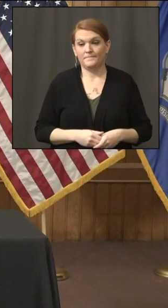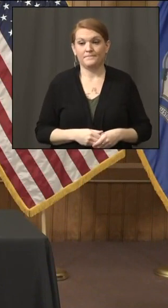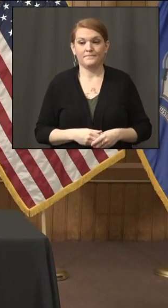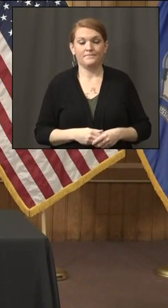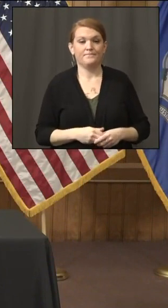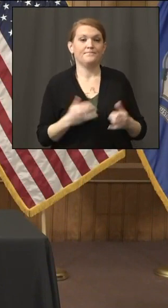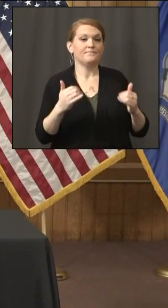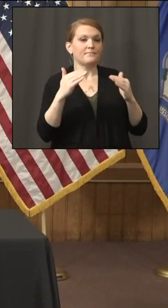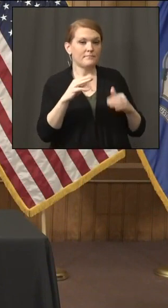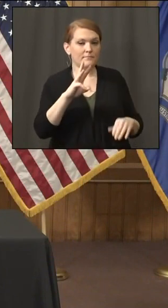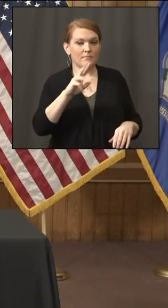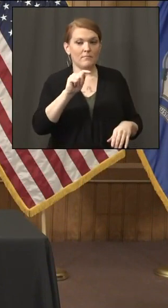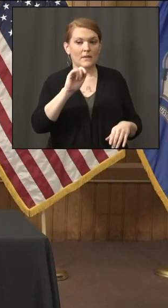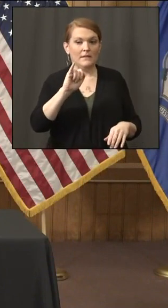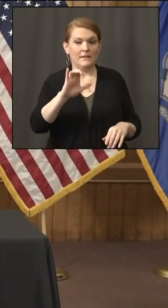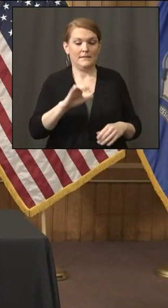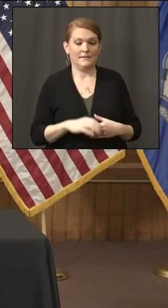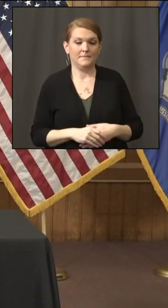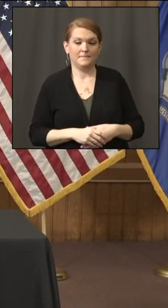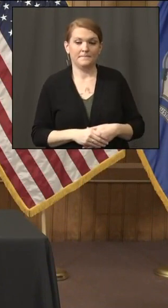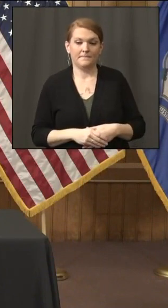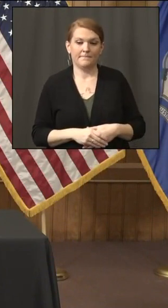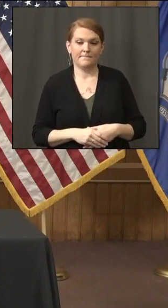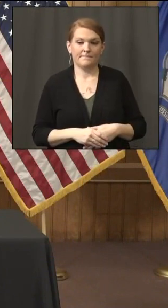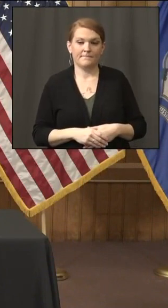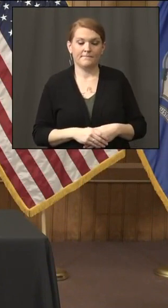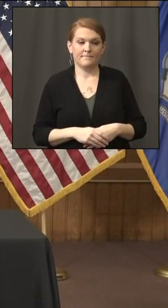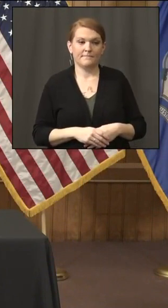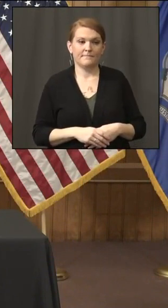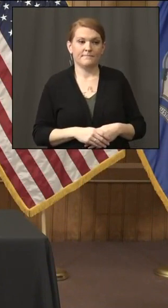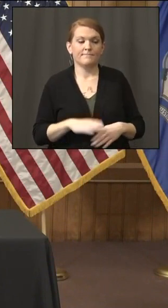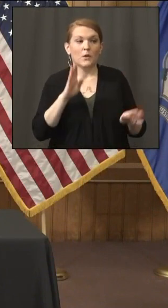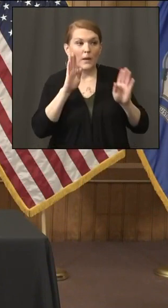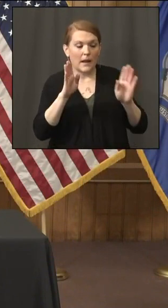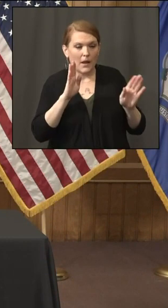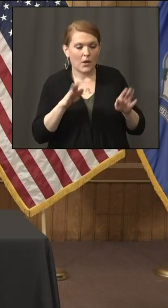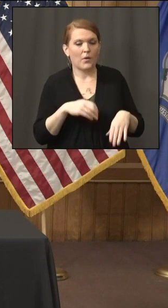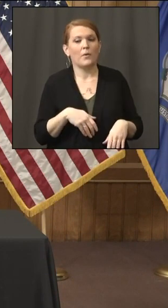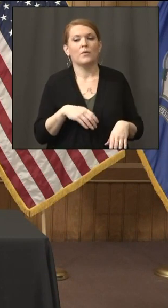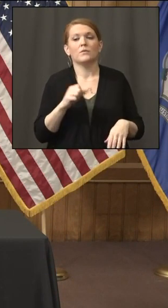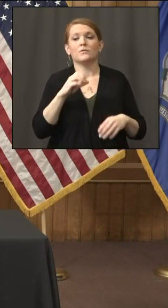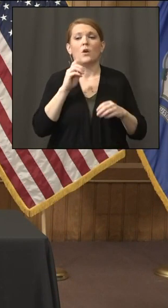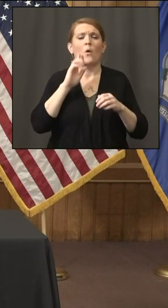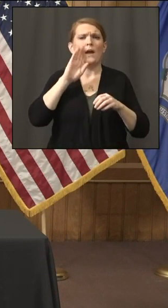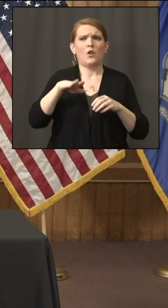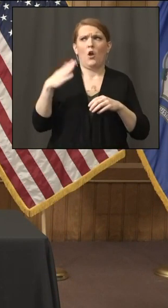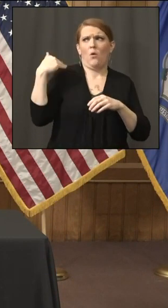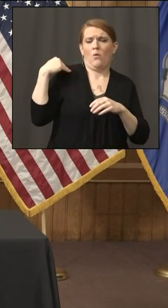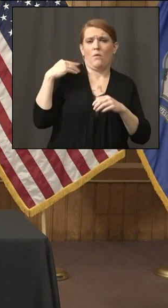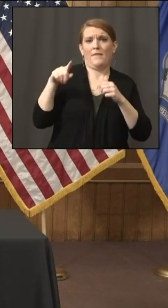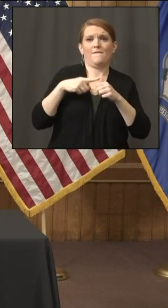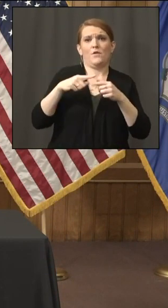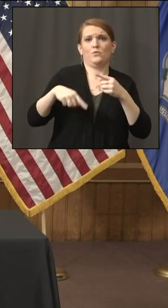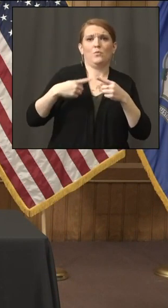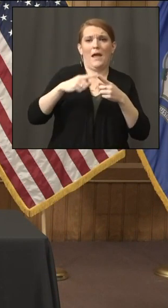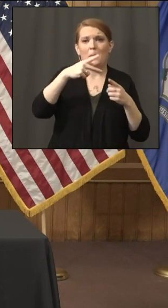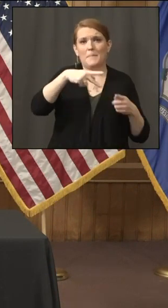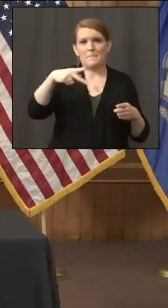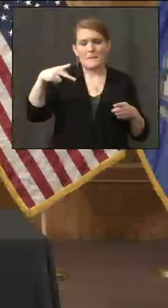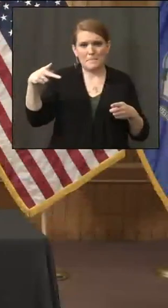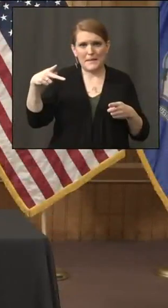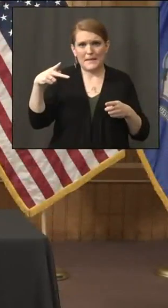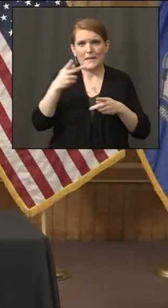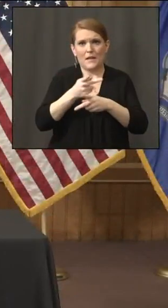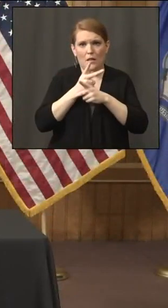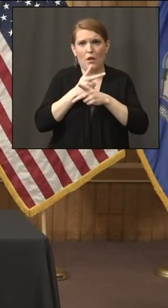WTIC 1080 news. Hi. Overall, in the first round of PPP loans, it turned out that many millions went to companies that